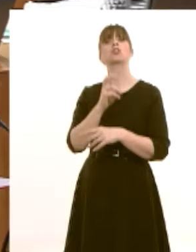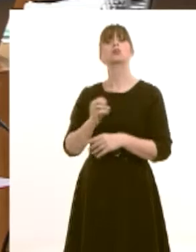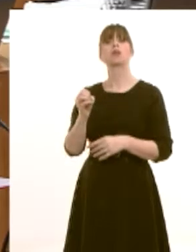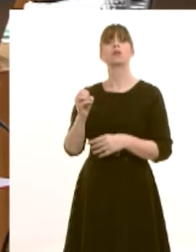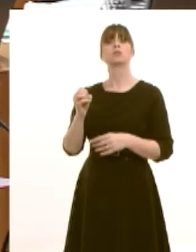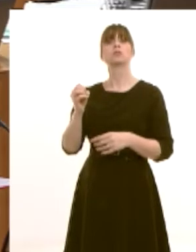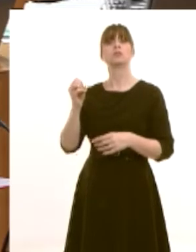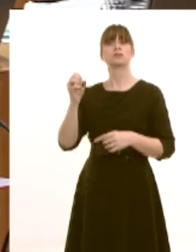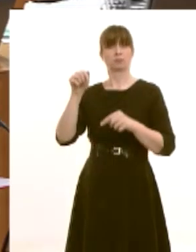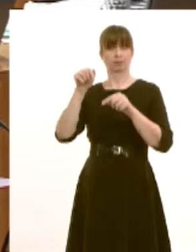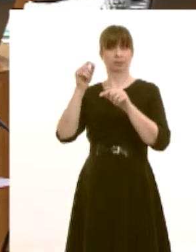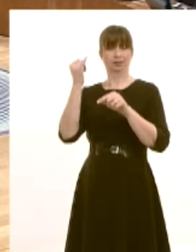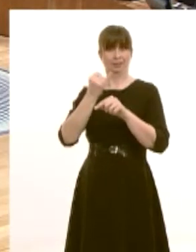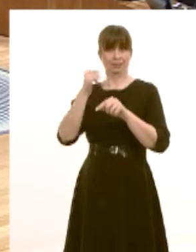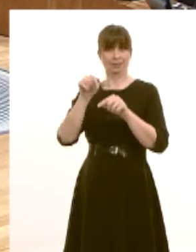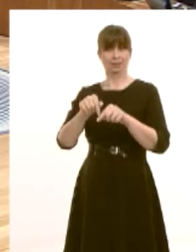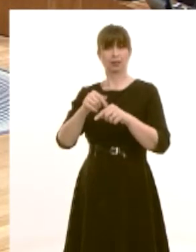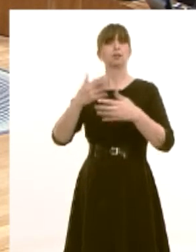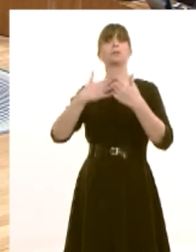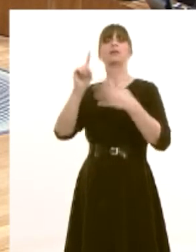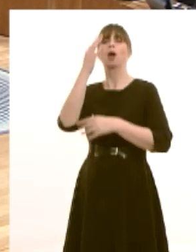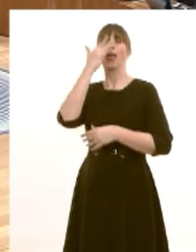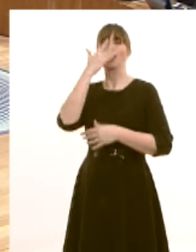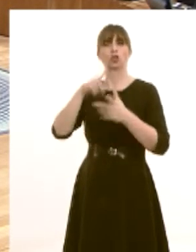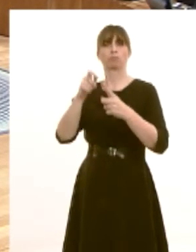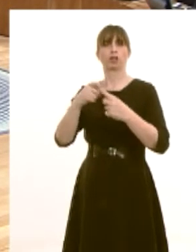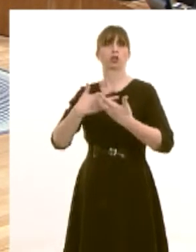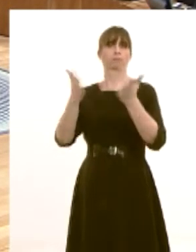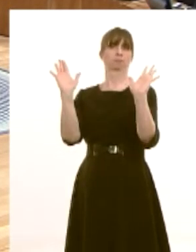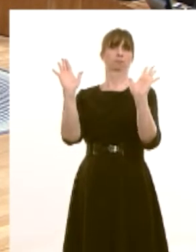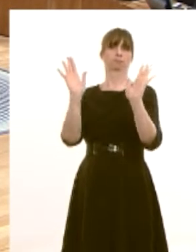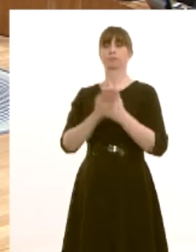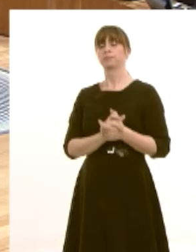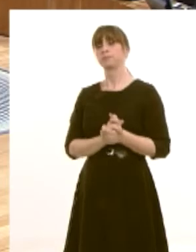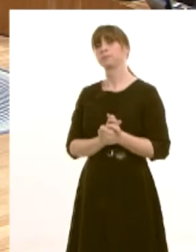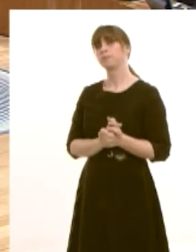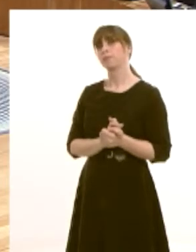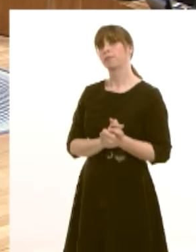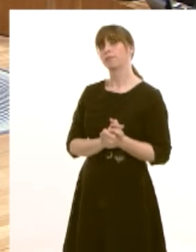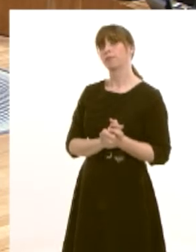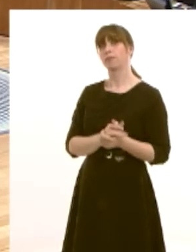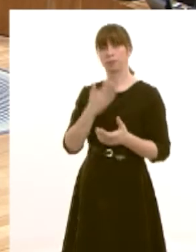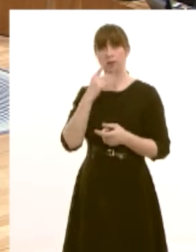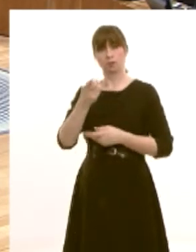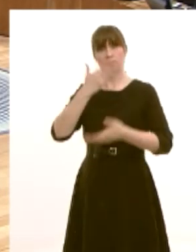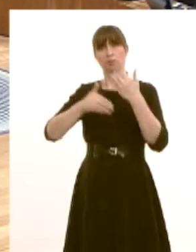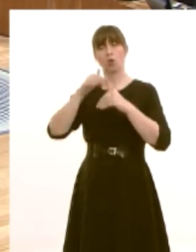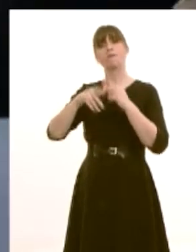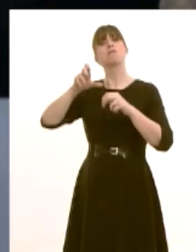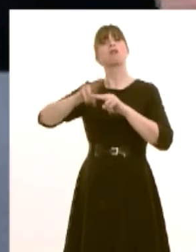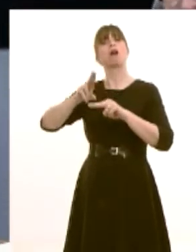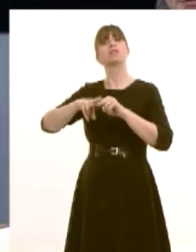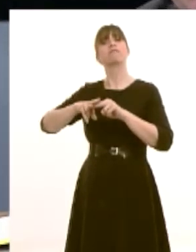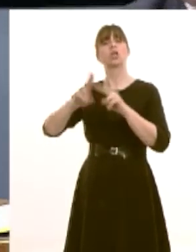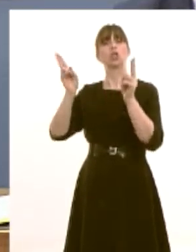all ages five and in a parrot er jolloeth will the first minister make a statement on the availability of school places in cardiff